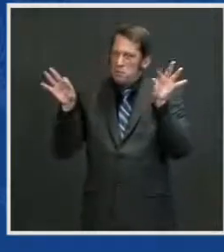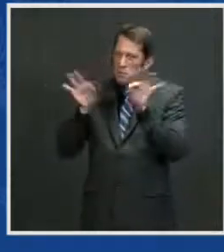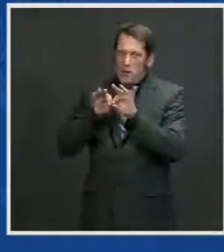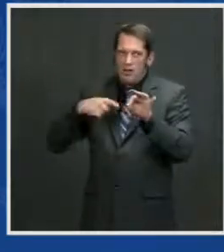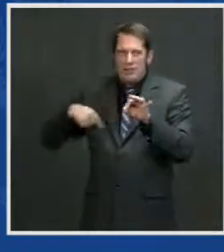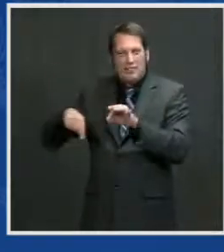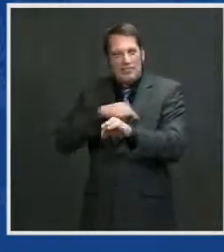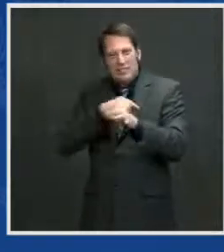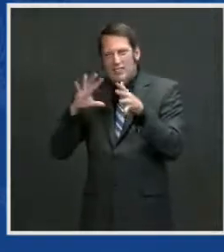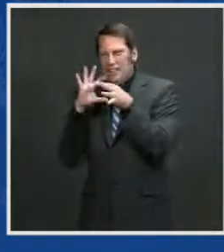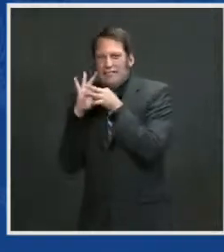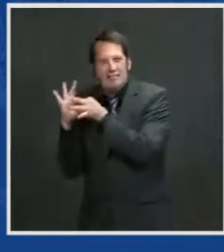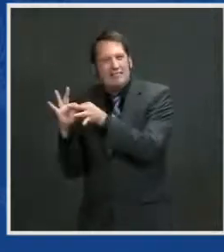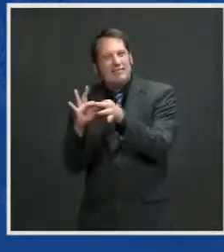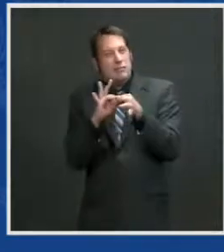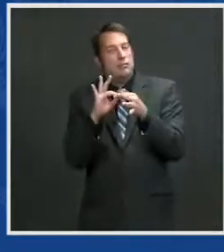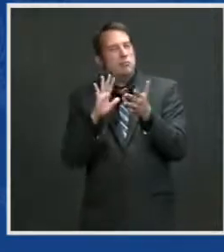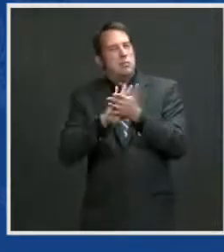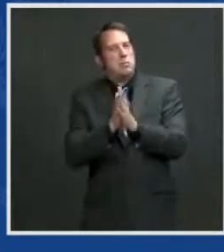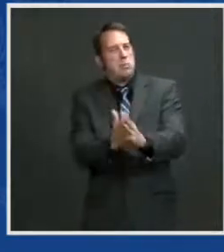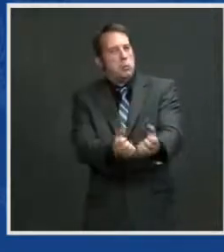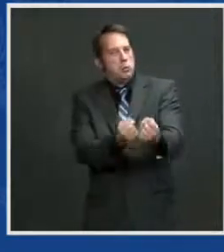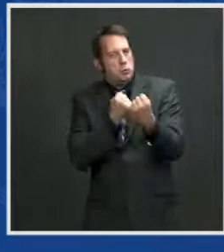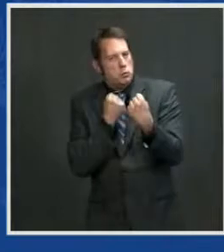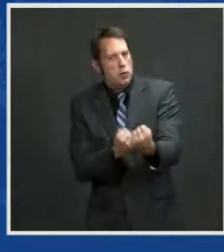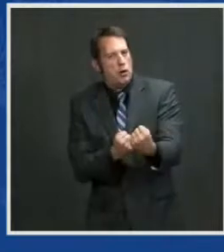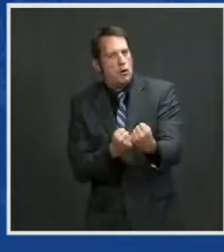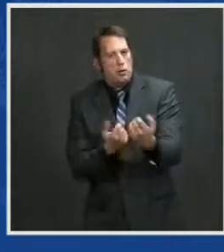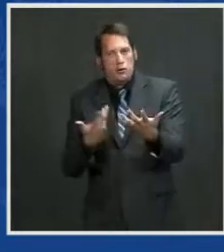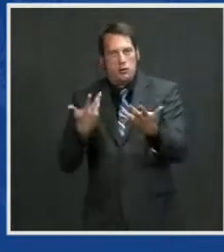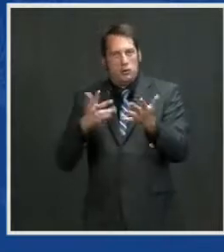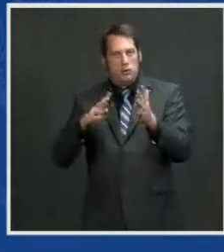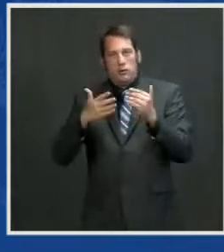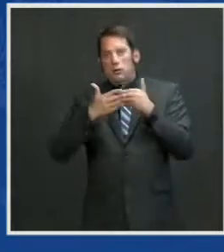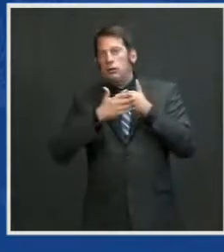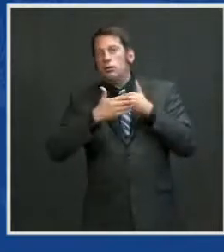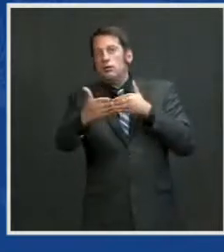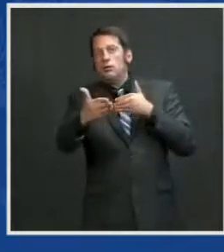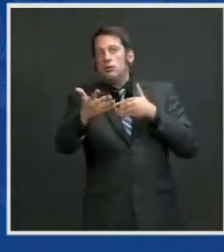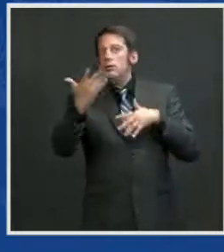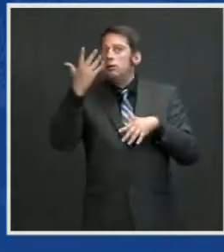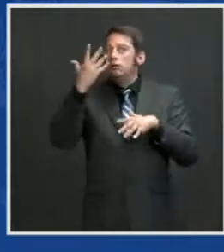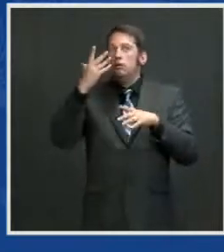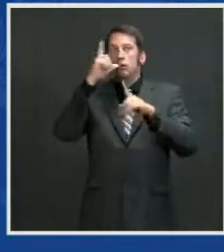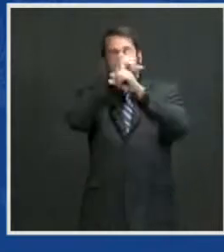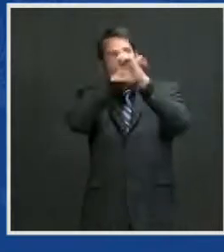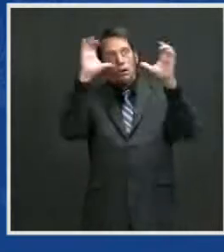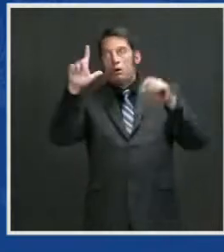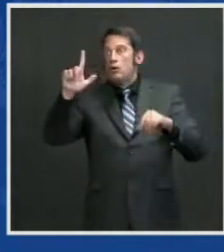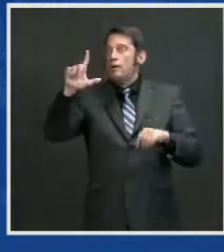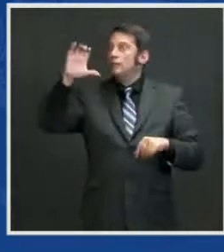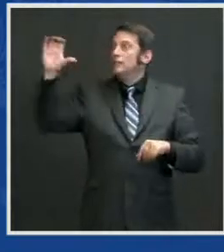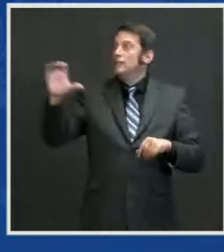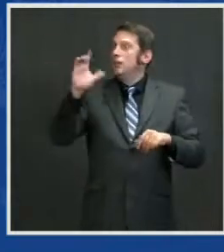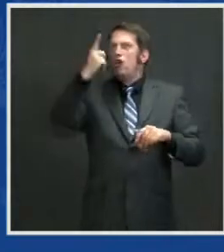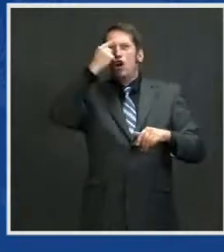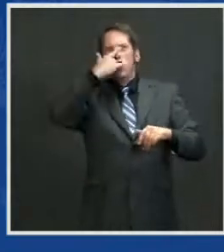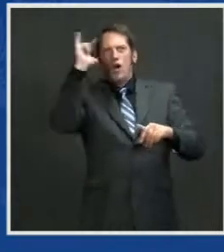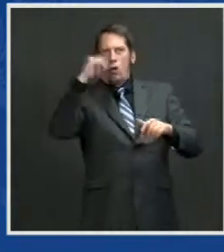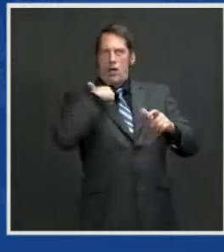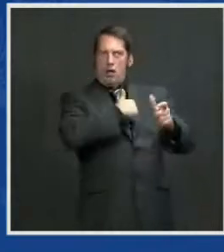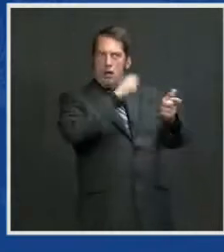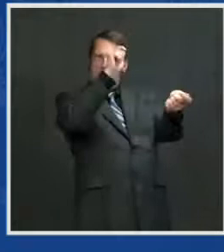working together to shape the new rules for the 21st-century economies. And only after these